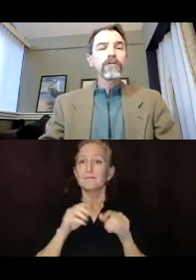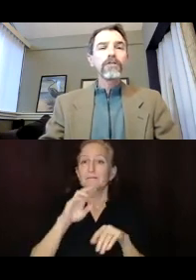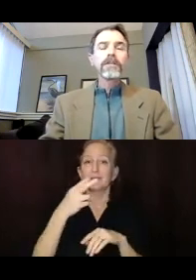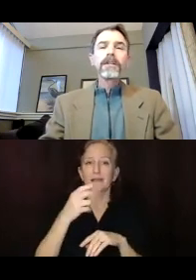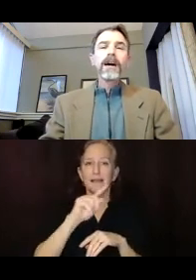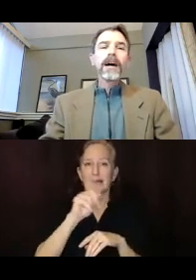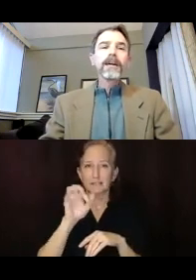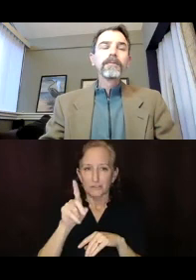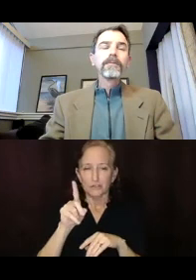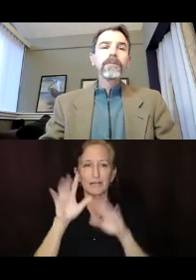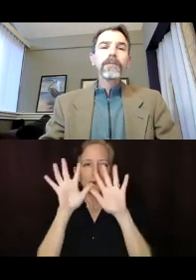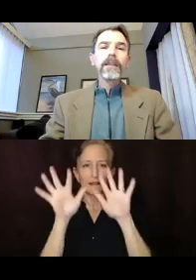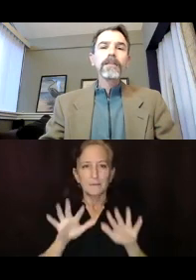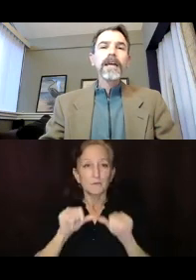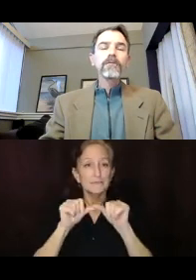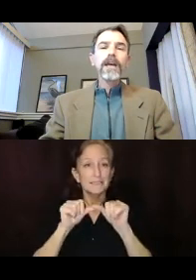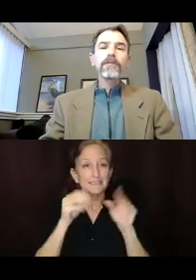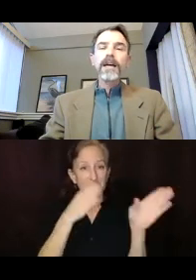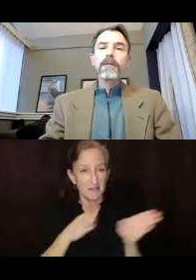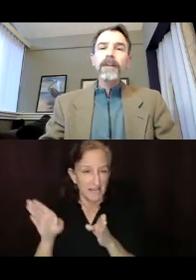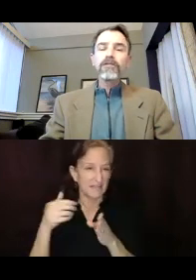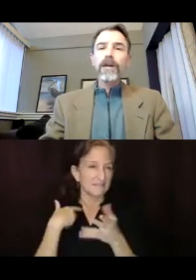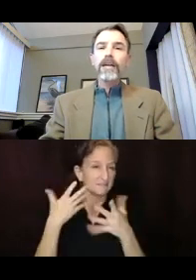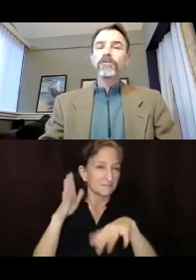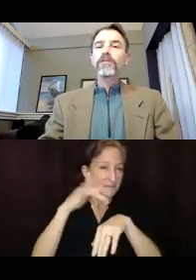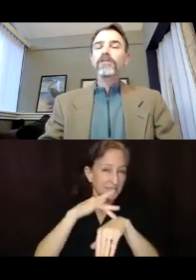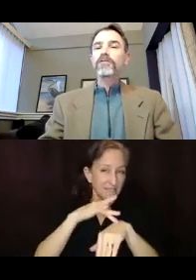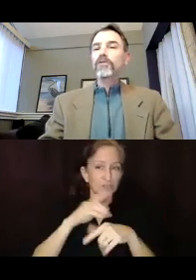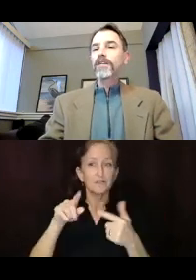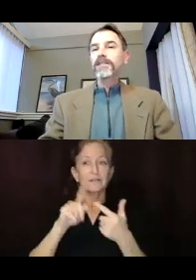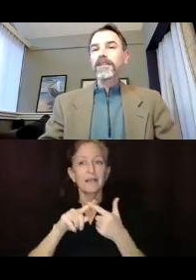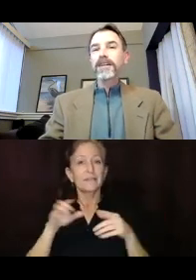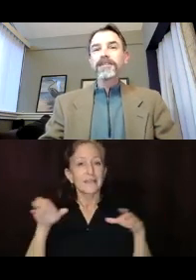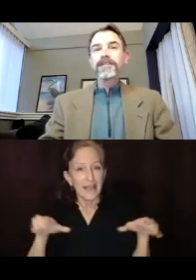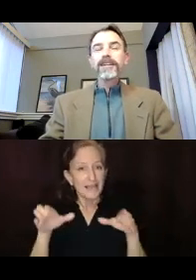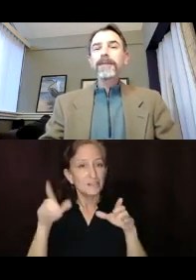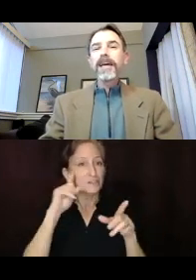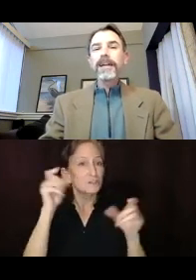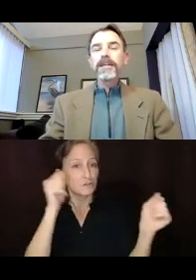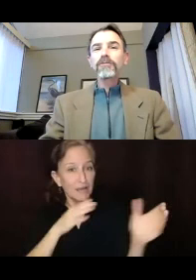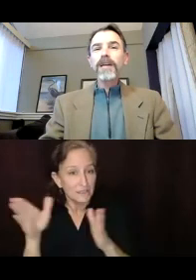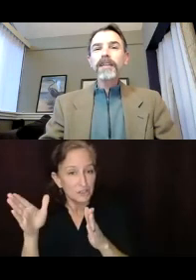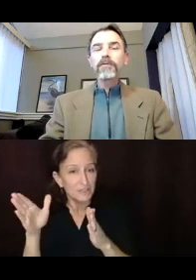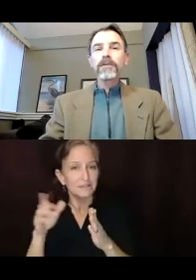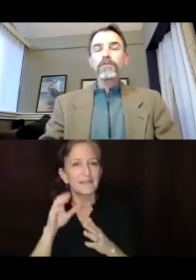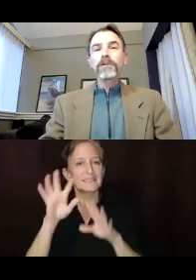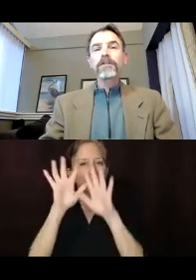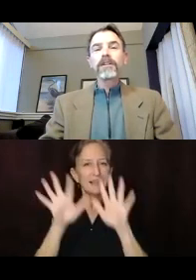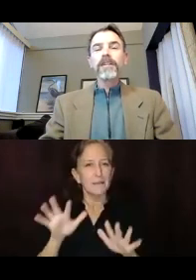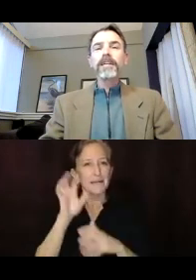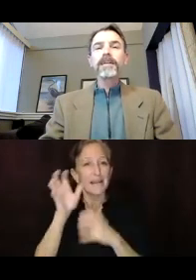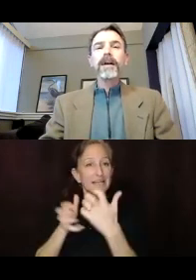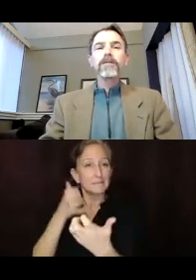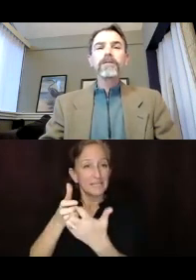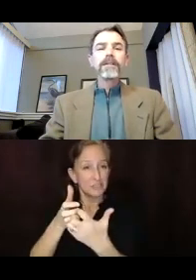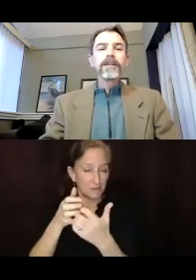which I went over. Um, then we have the climate action strategy, which is turning into the climate adaptation plan that we're, that we're all